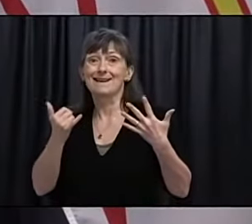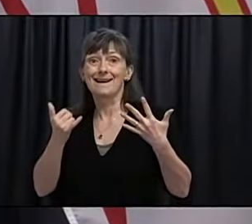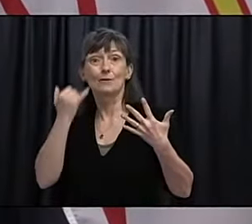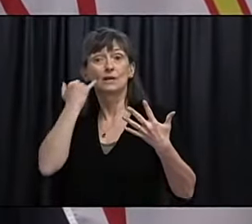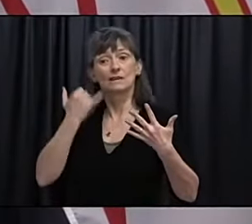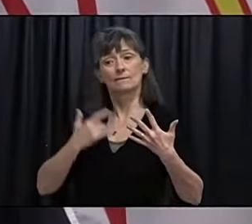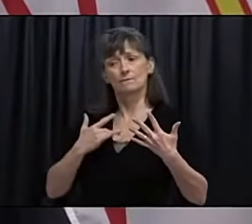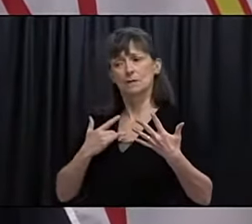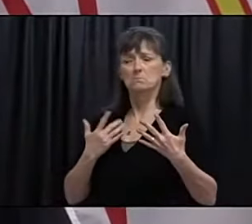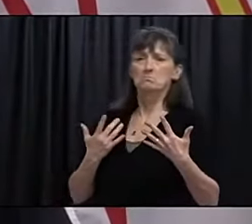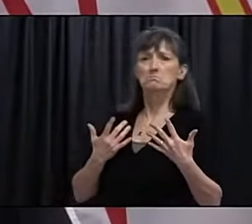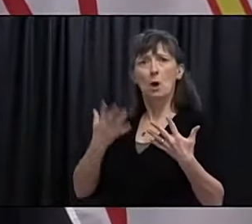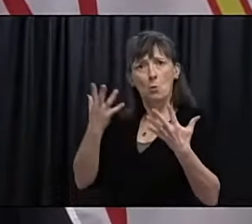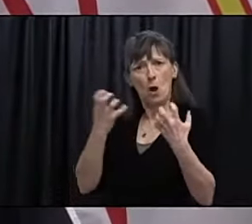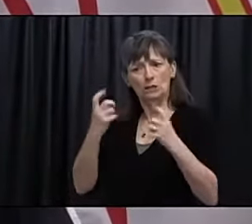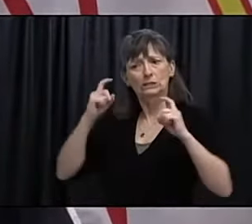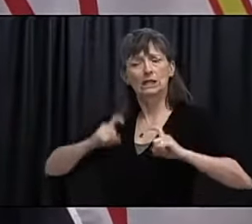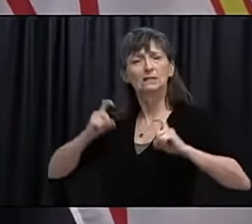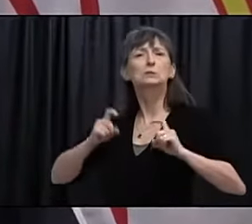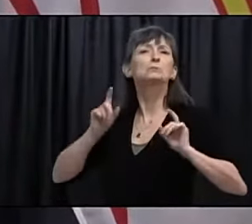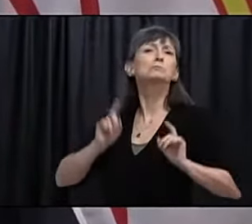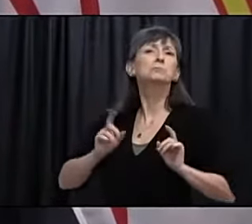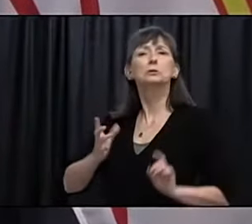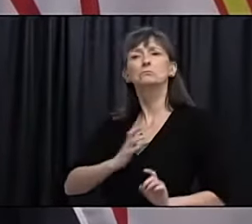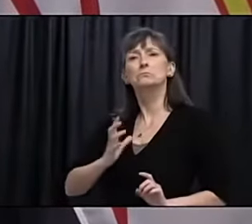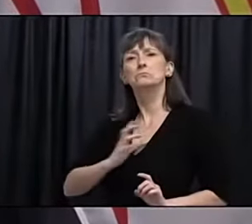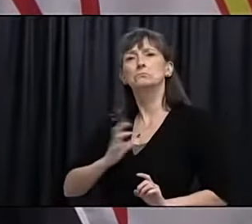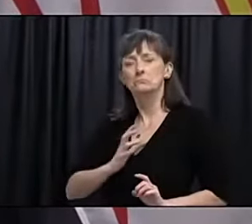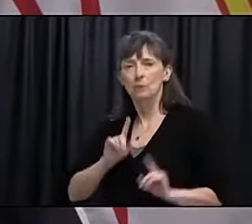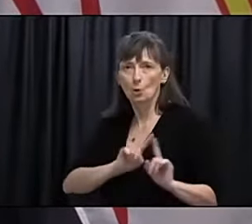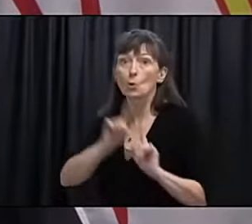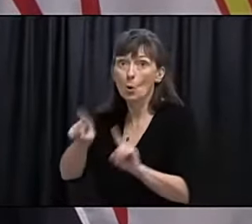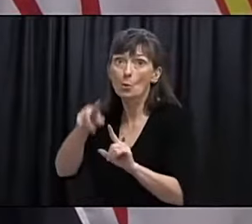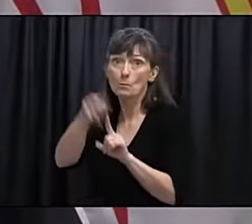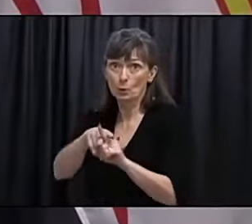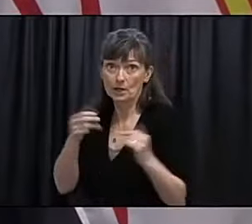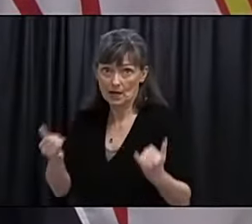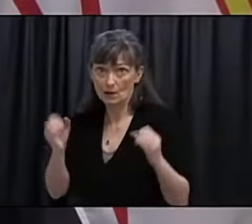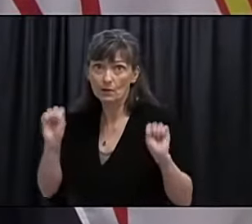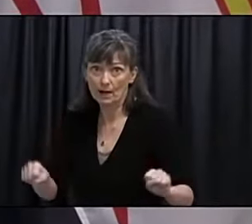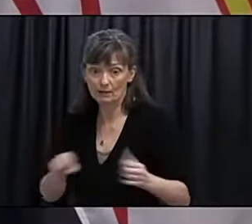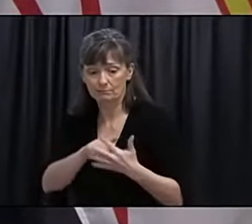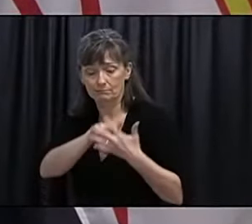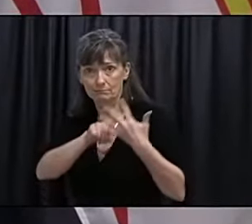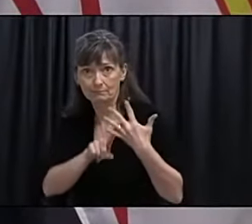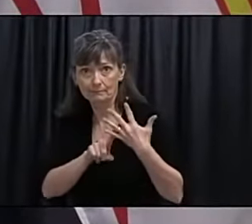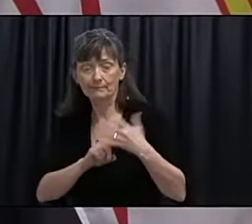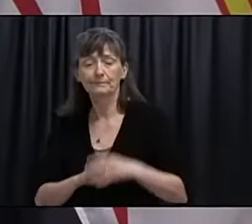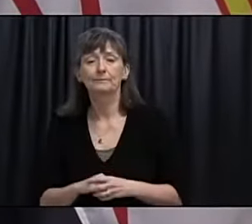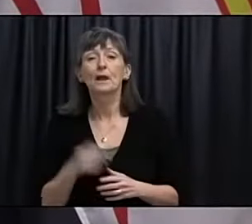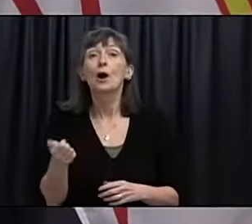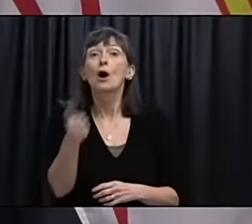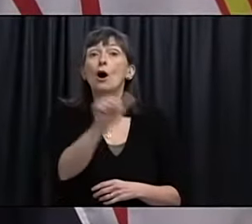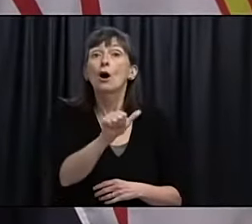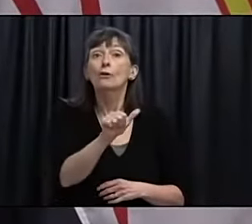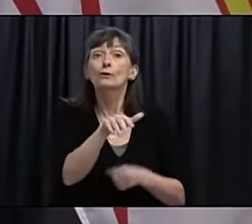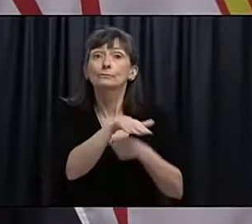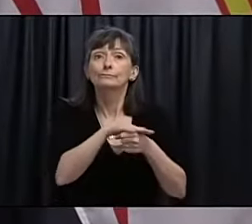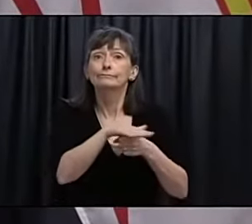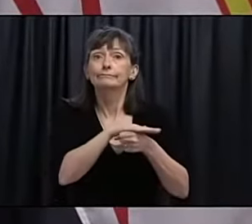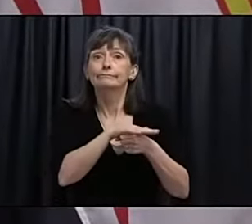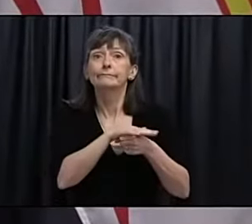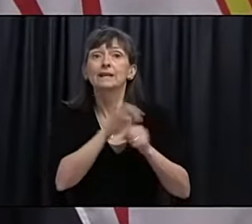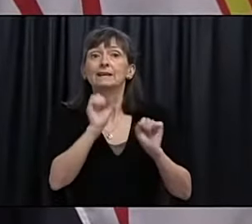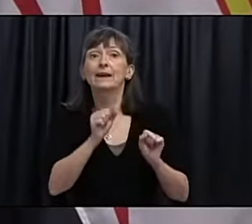individuals who wish to receive a COVID-19 test. Additional mobile testing clinics will